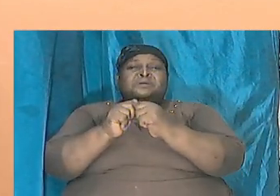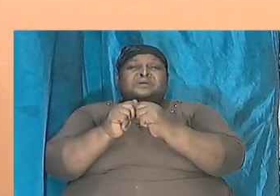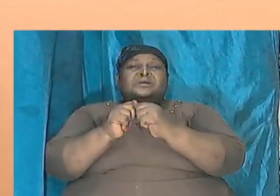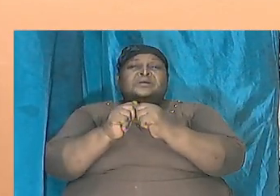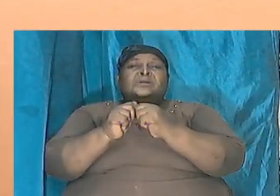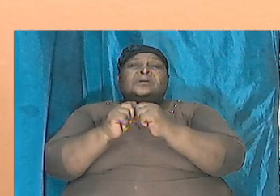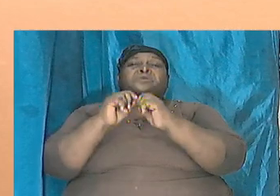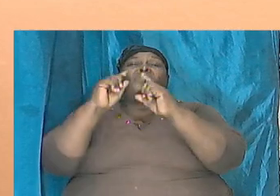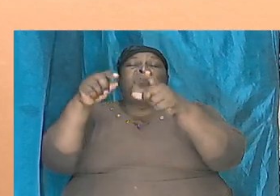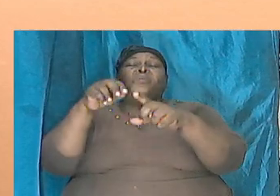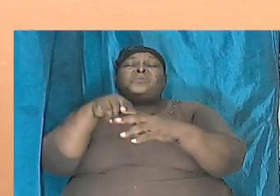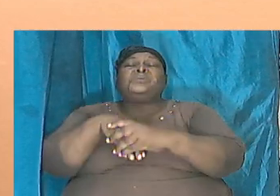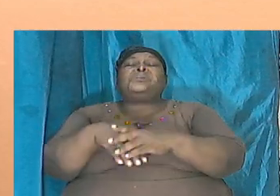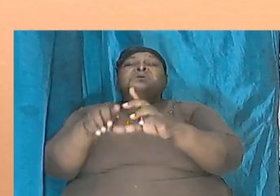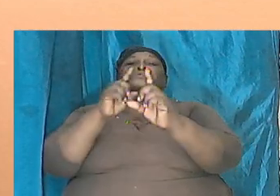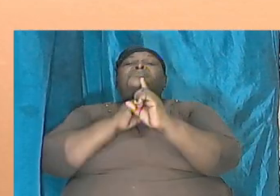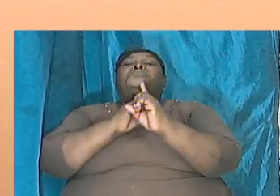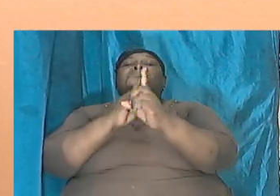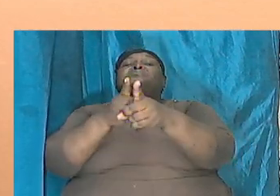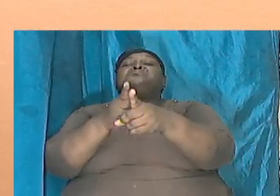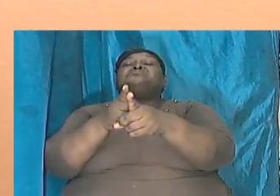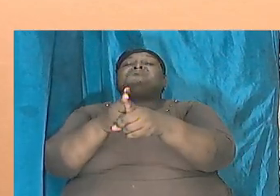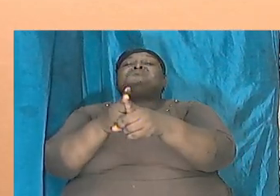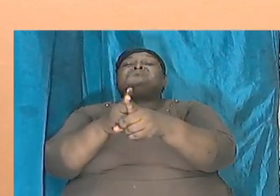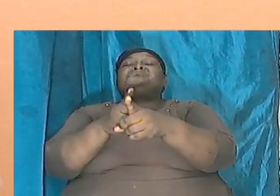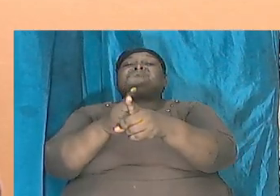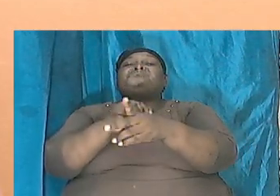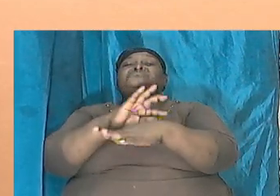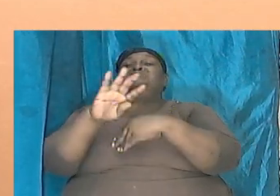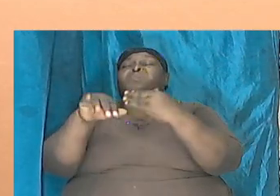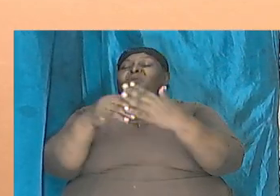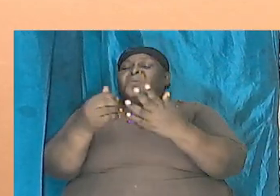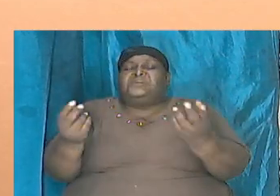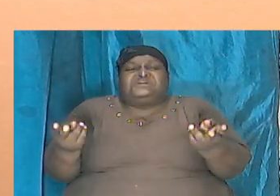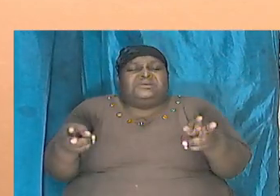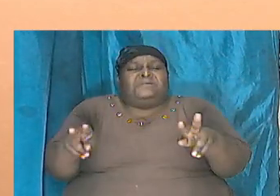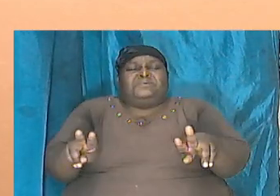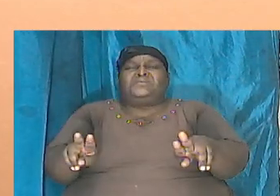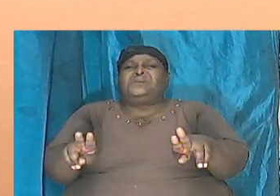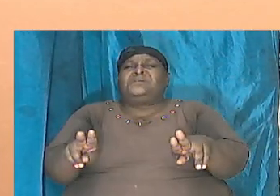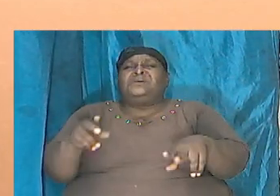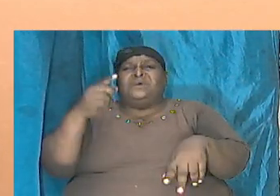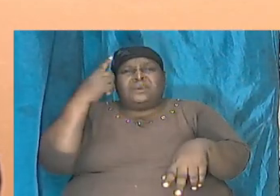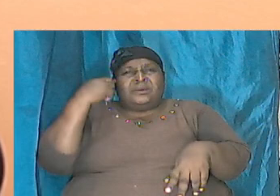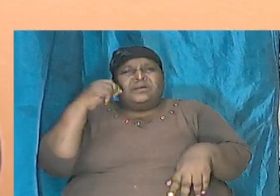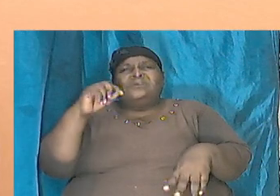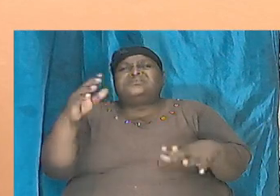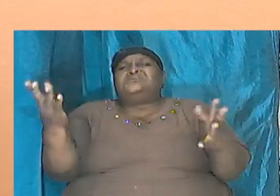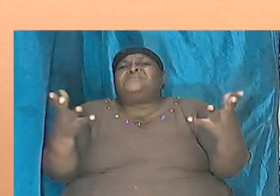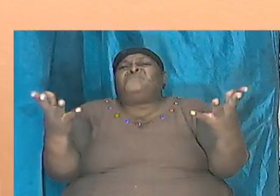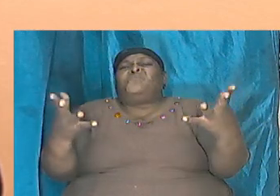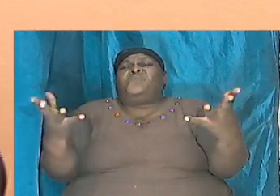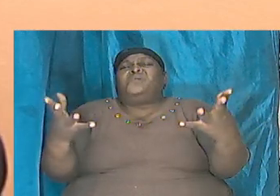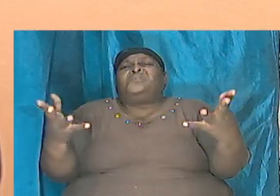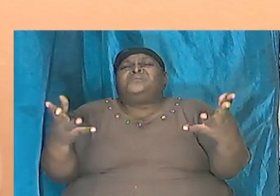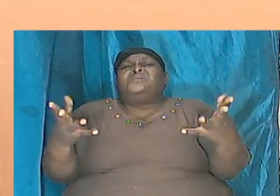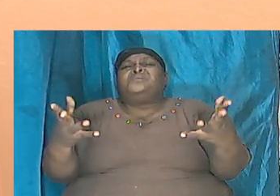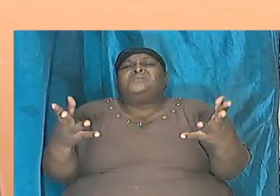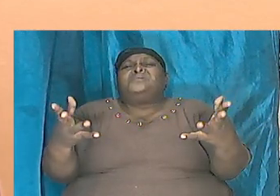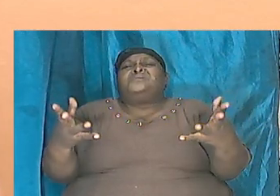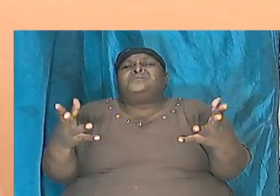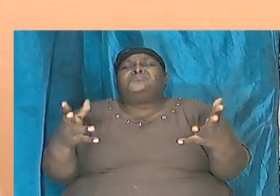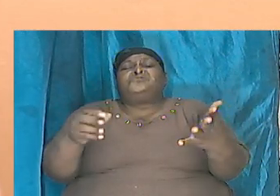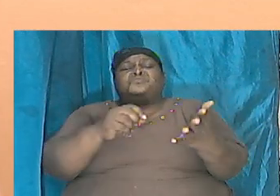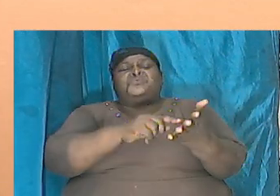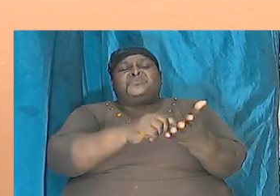particular direction, all is happening because of what was outlined in the